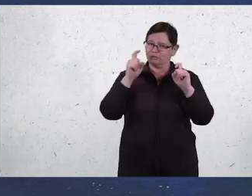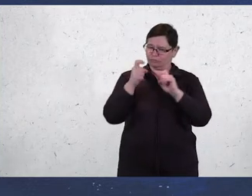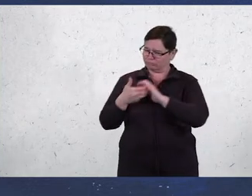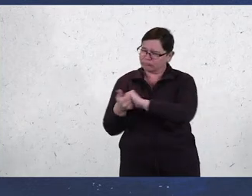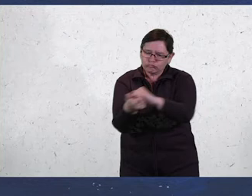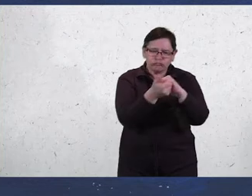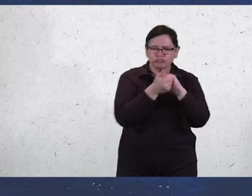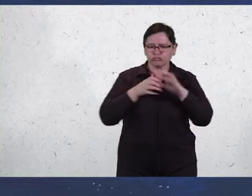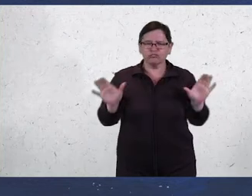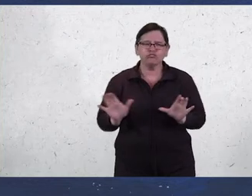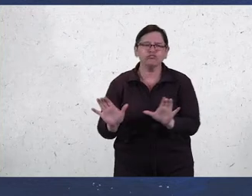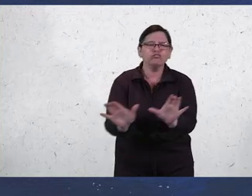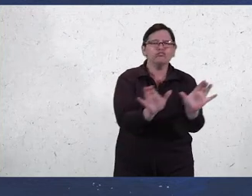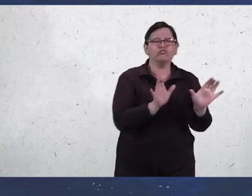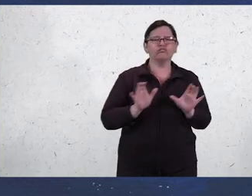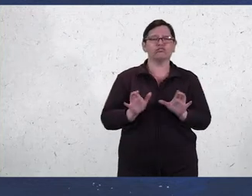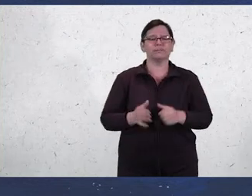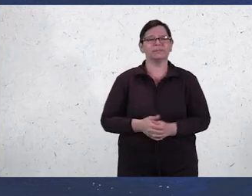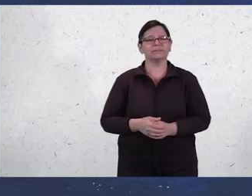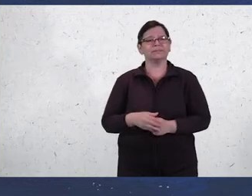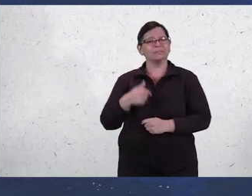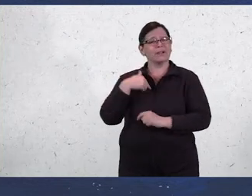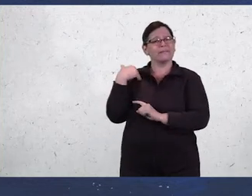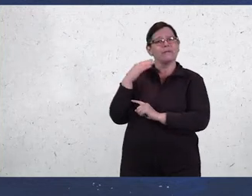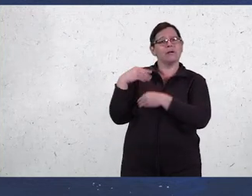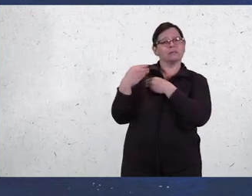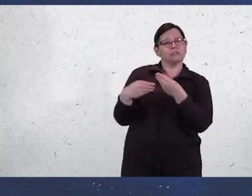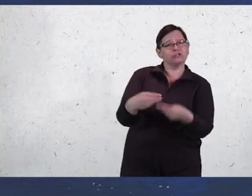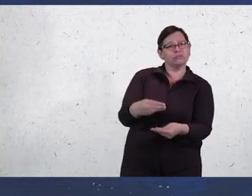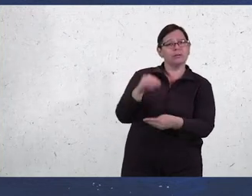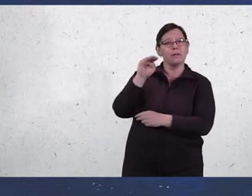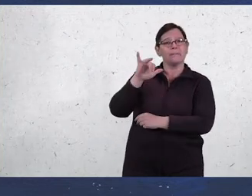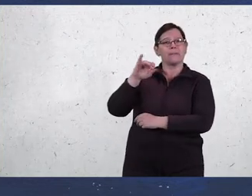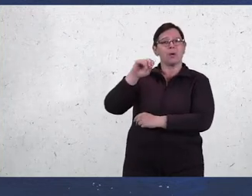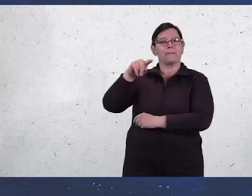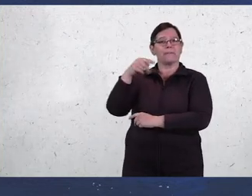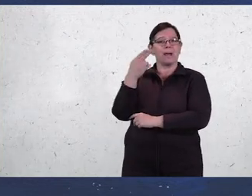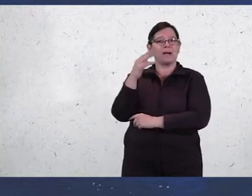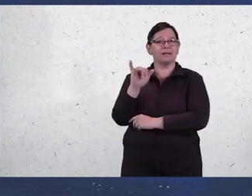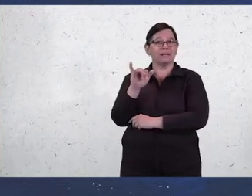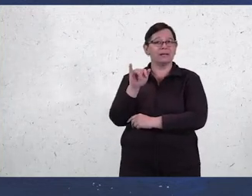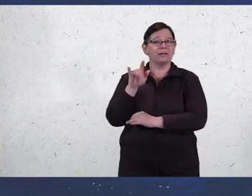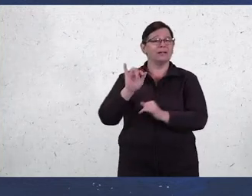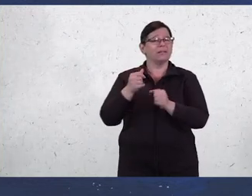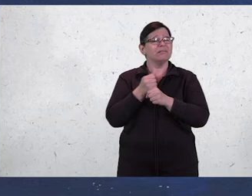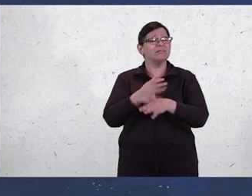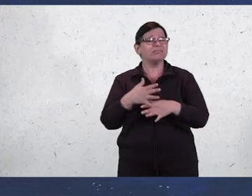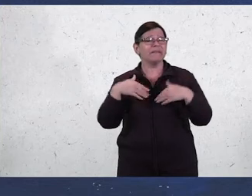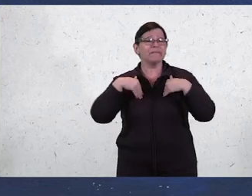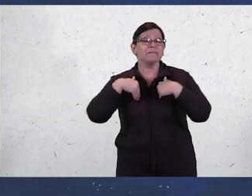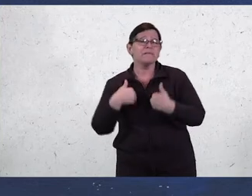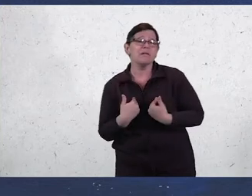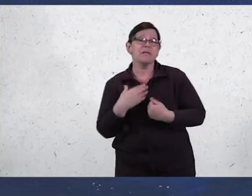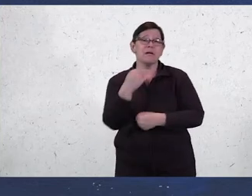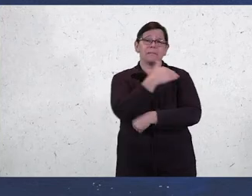what we can to help each other. I have a congenital myopathy that causes fatigue and muscle weakness. Because of my muscle